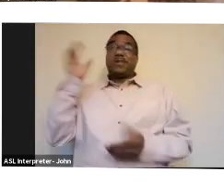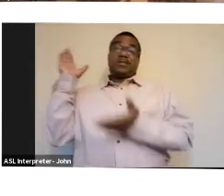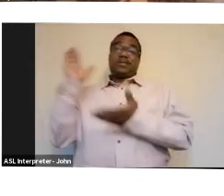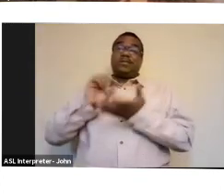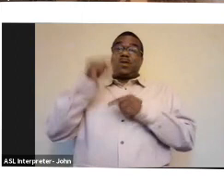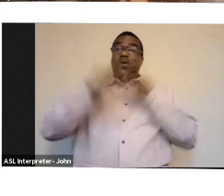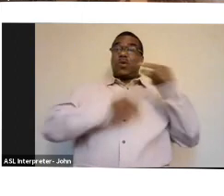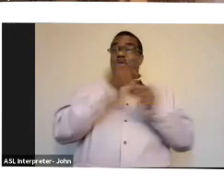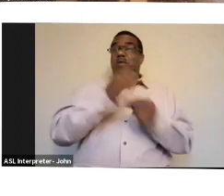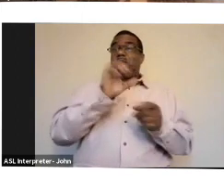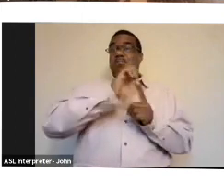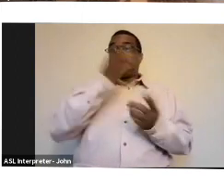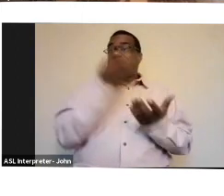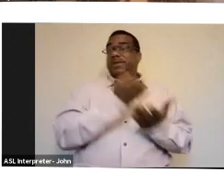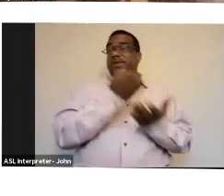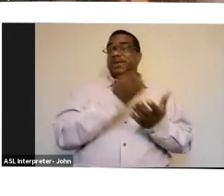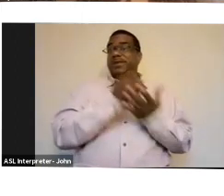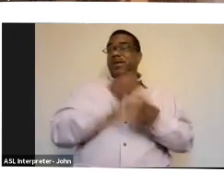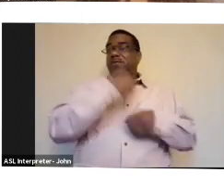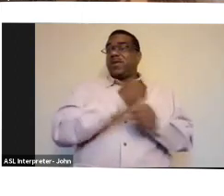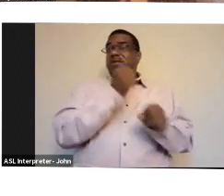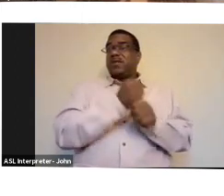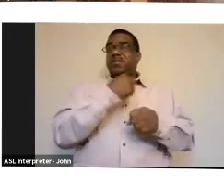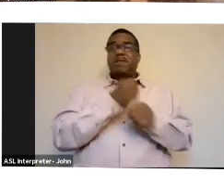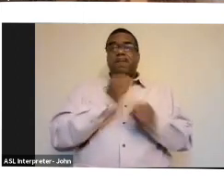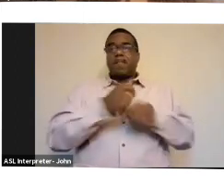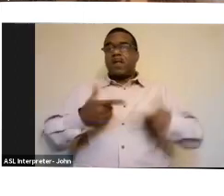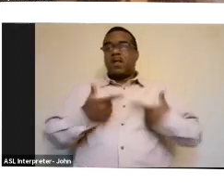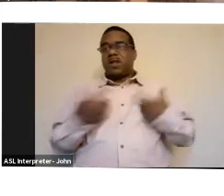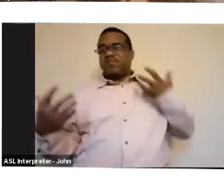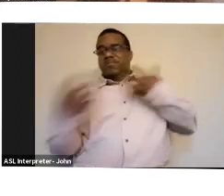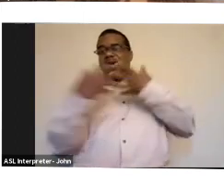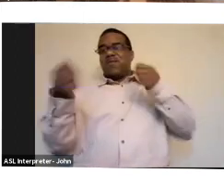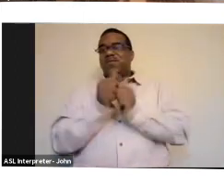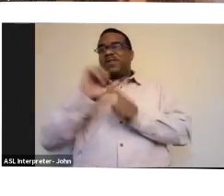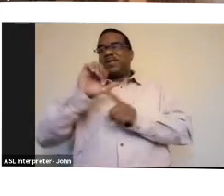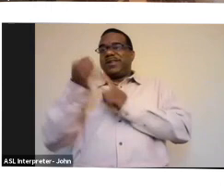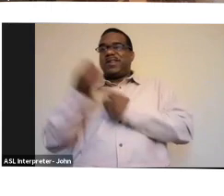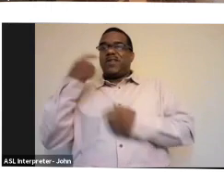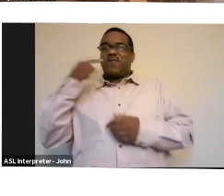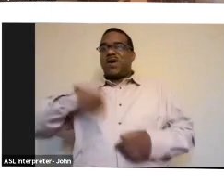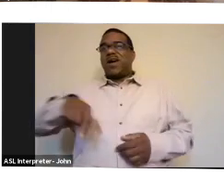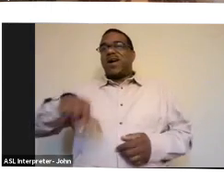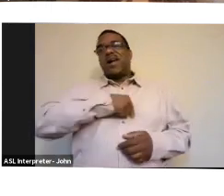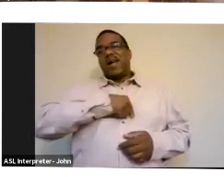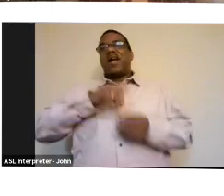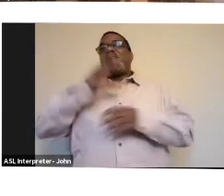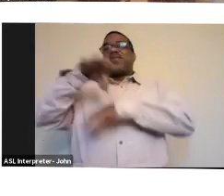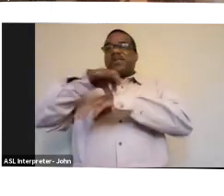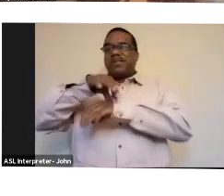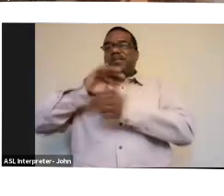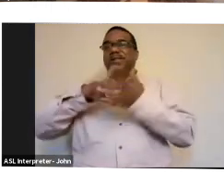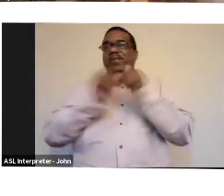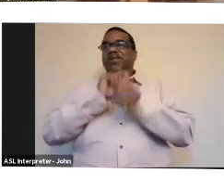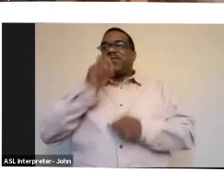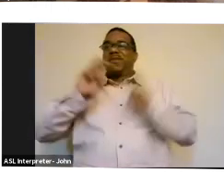economy's current rate of production to live within the ecological limits of our planet. And there's a concept called